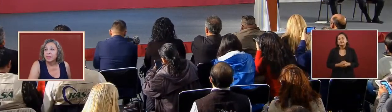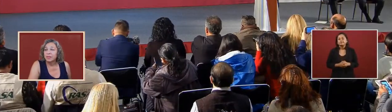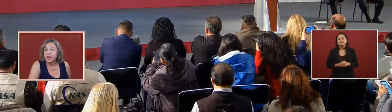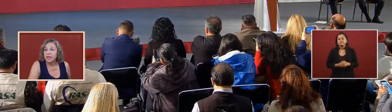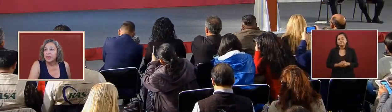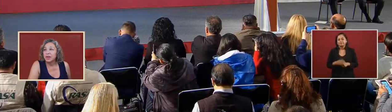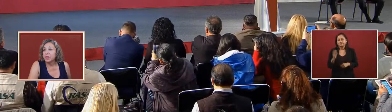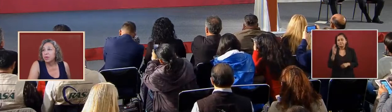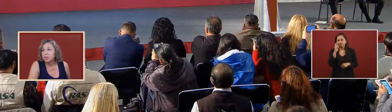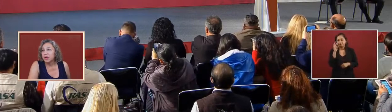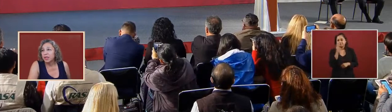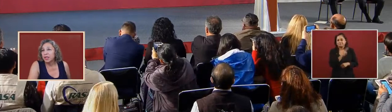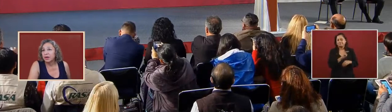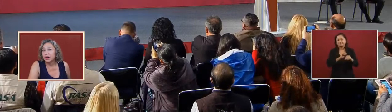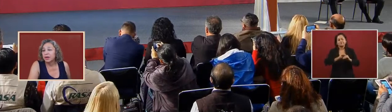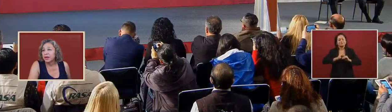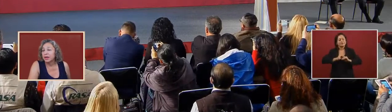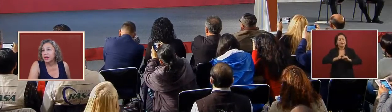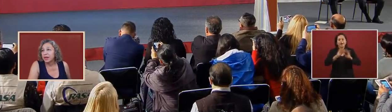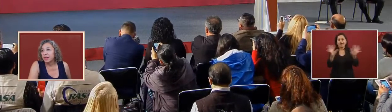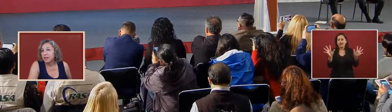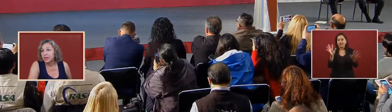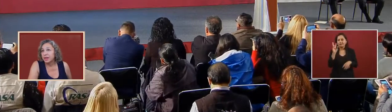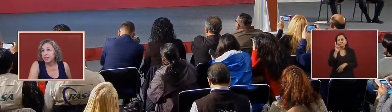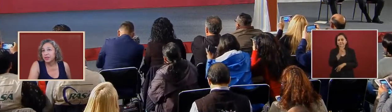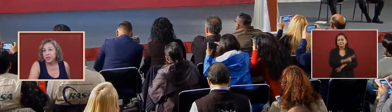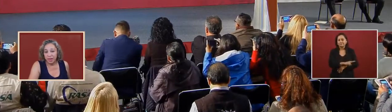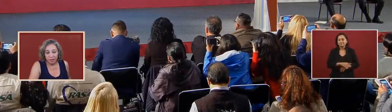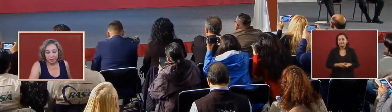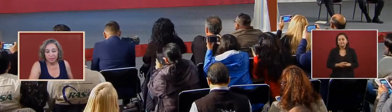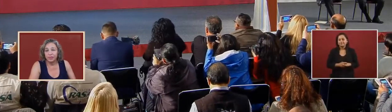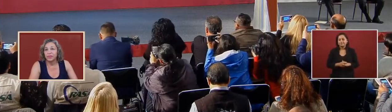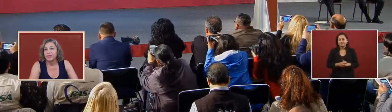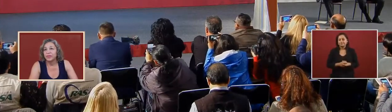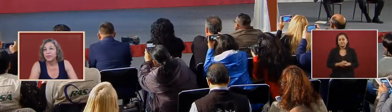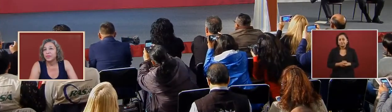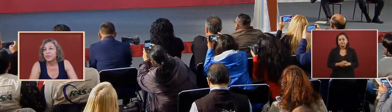but it could not be more clear than a tree